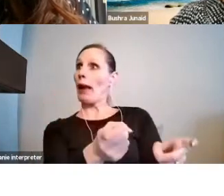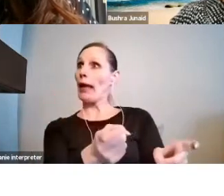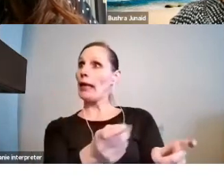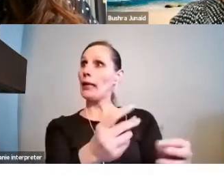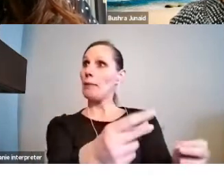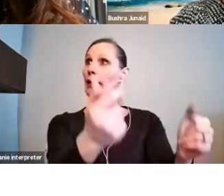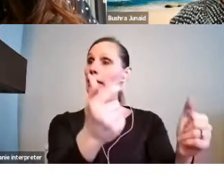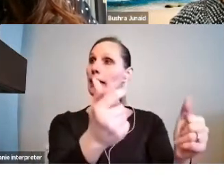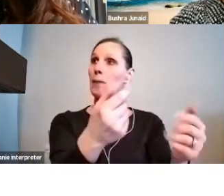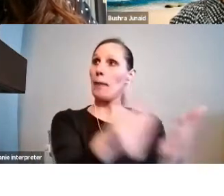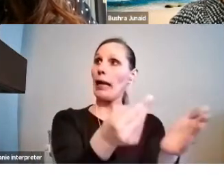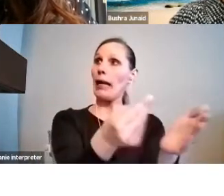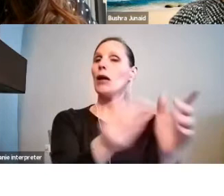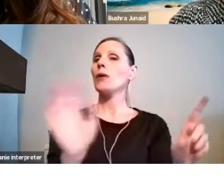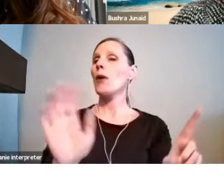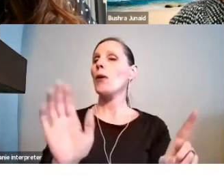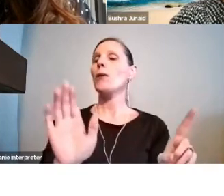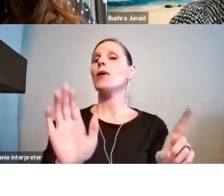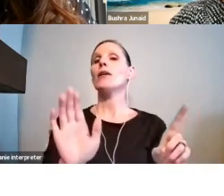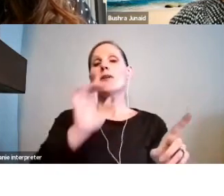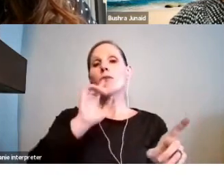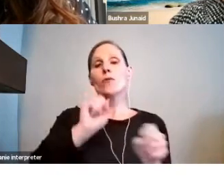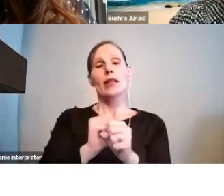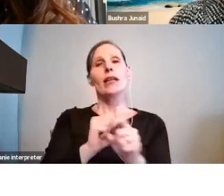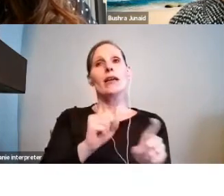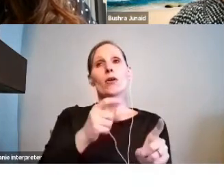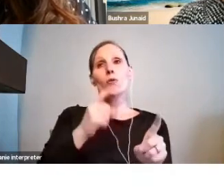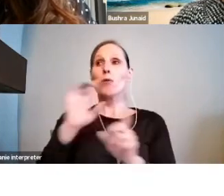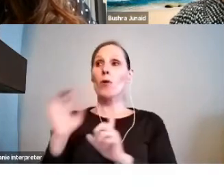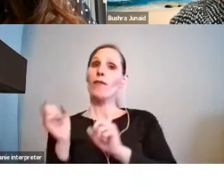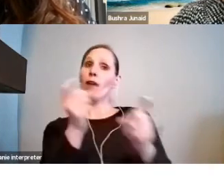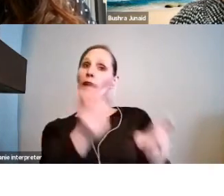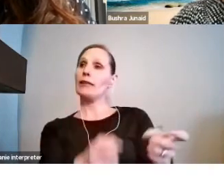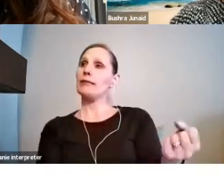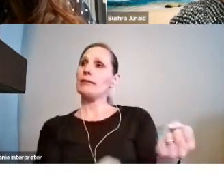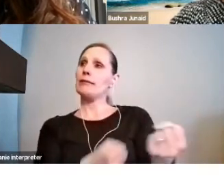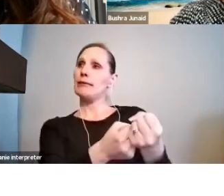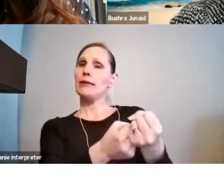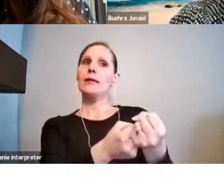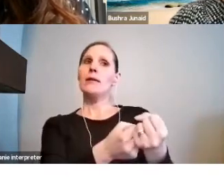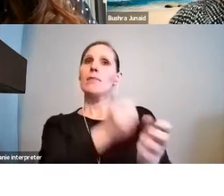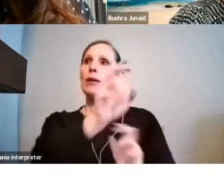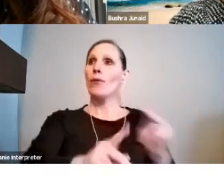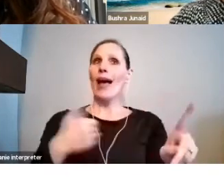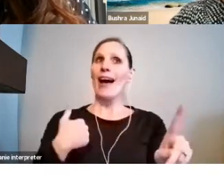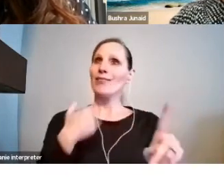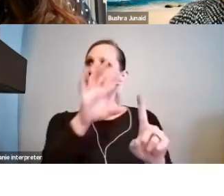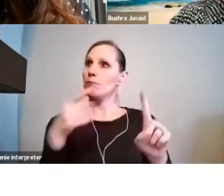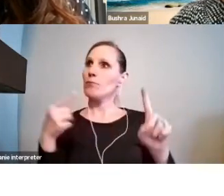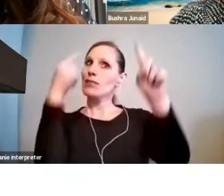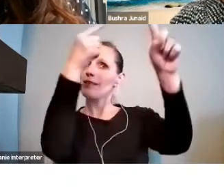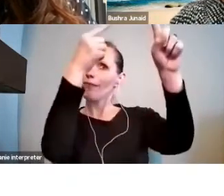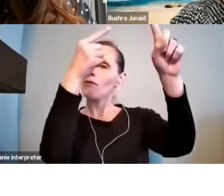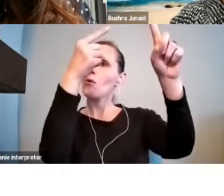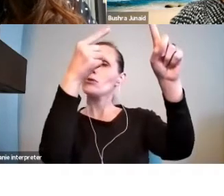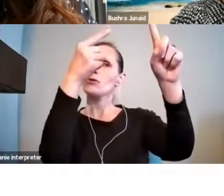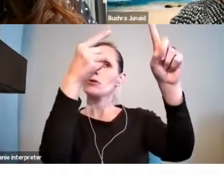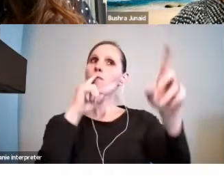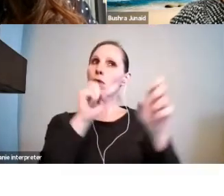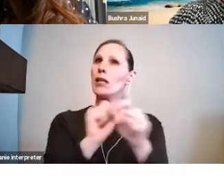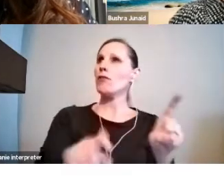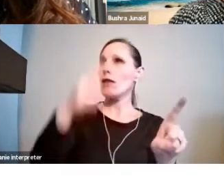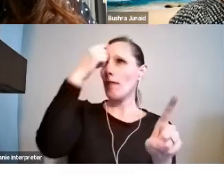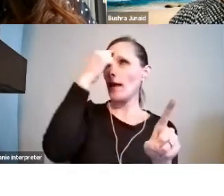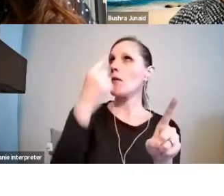artistic activities and projects with specific goals, so you have to think about your application in terms of what you want the grant to